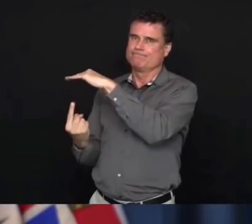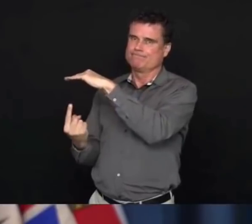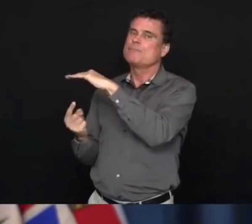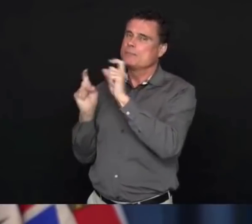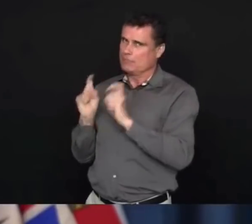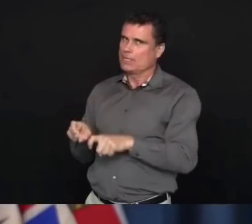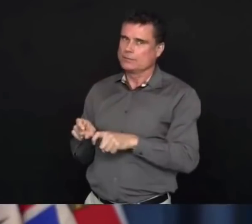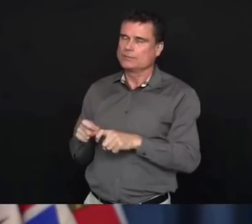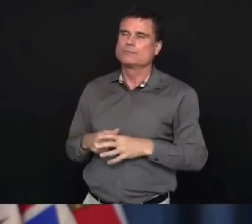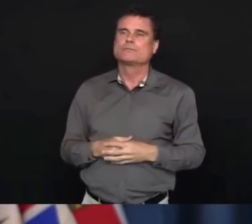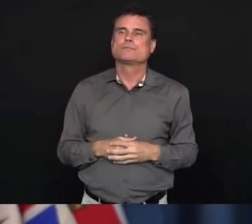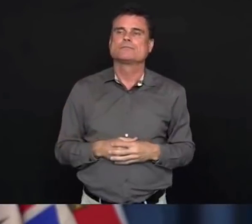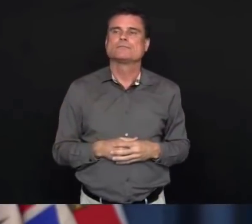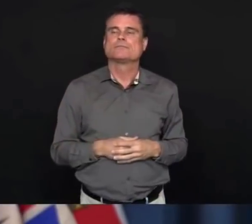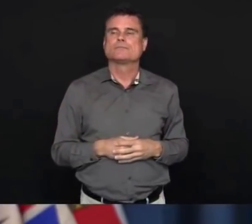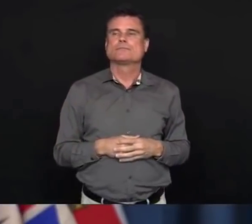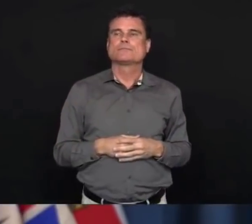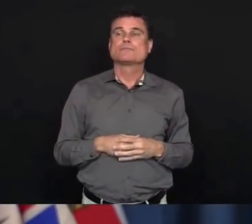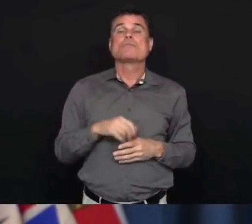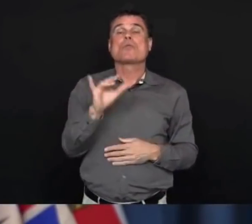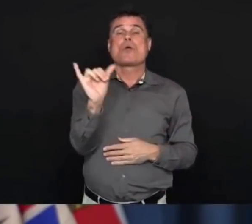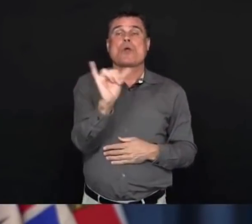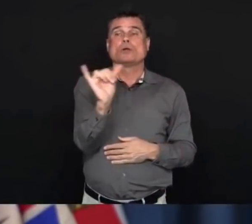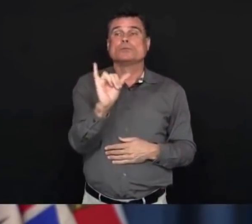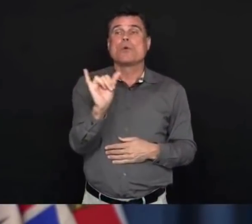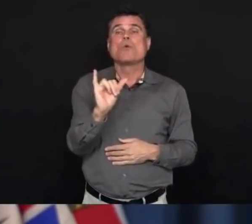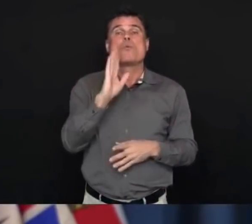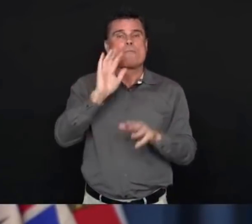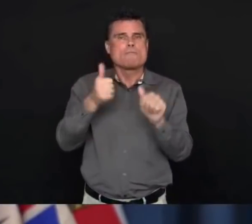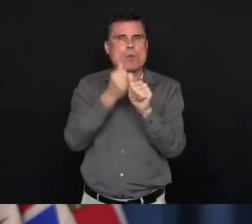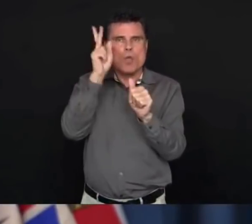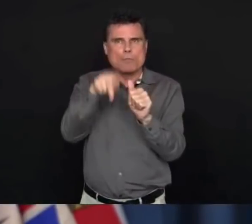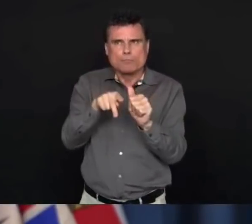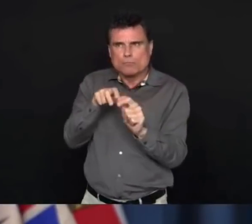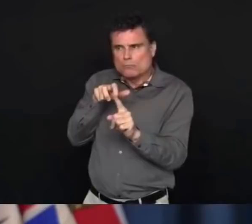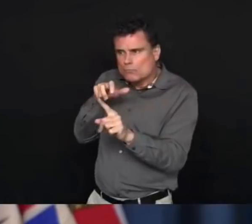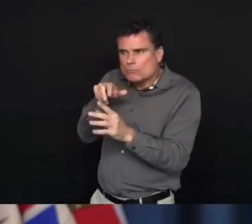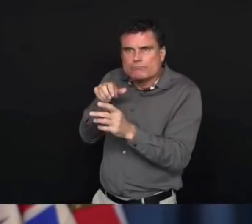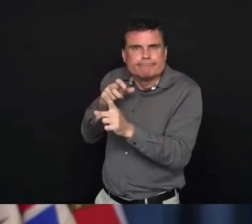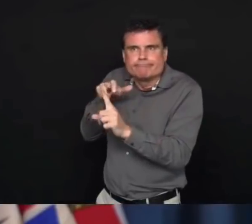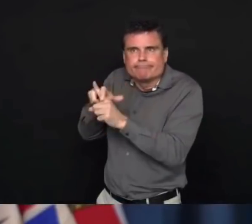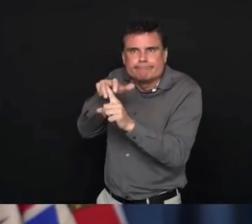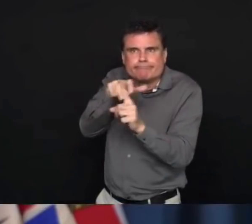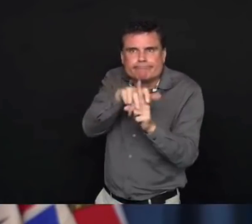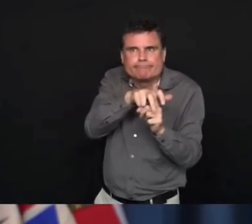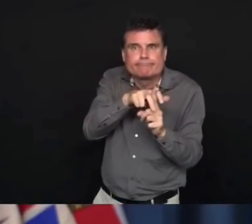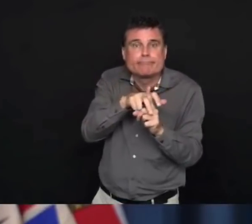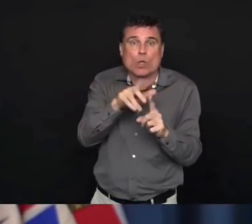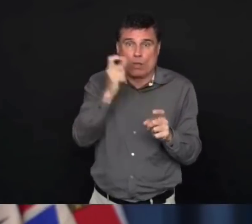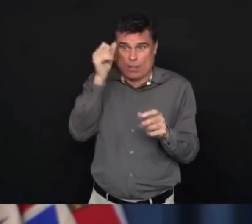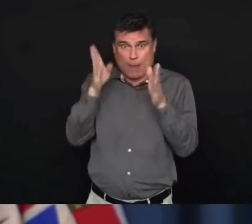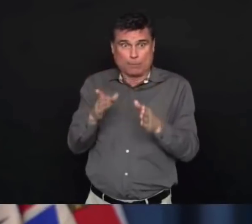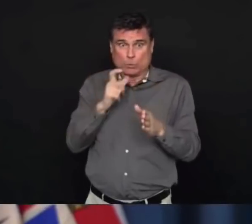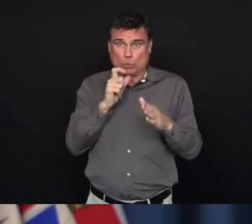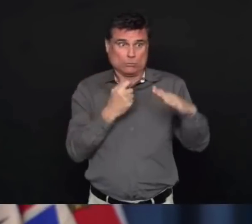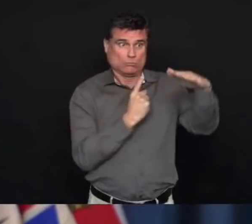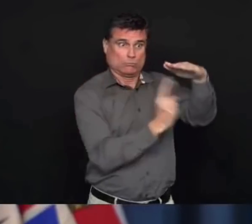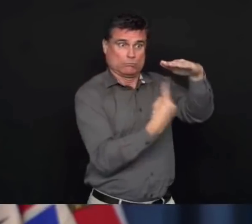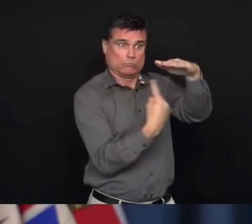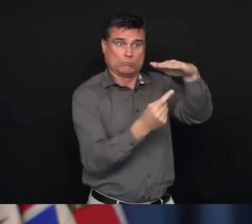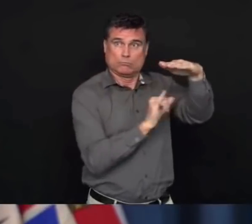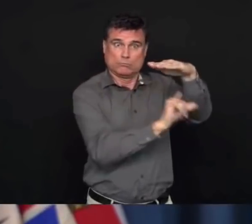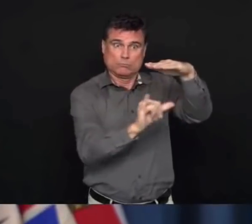particularly the many community organizations and public servants across British Columbia who stepped up to be part of this initiative.